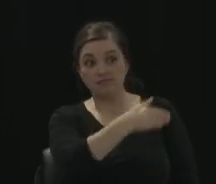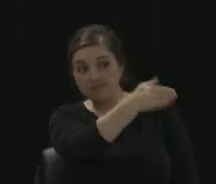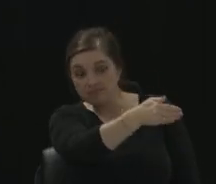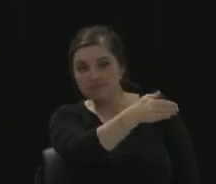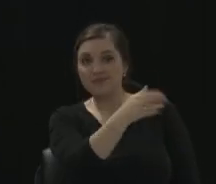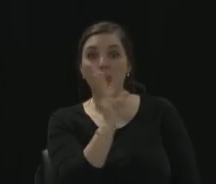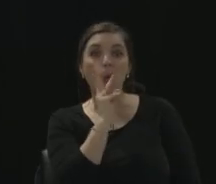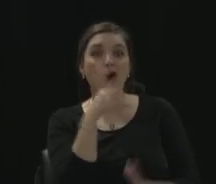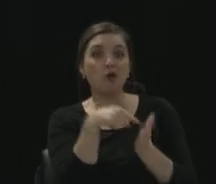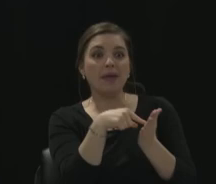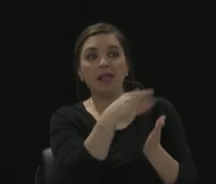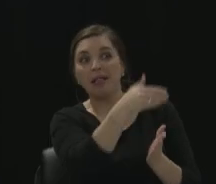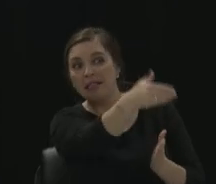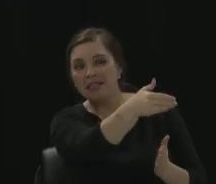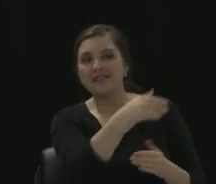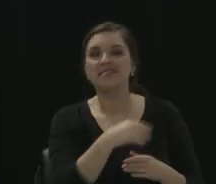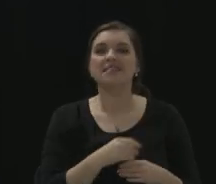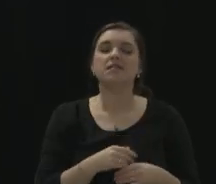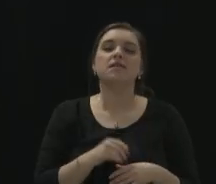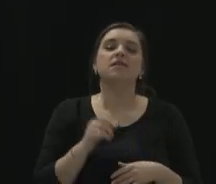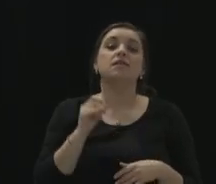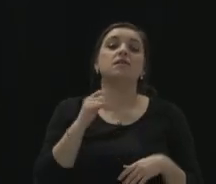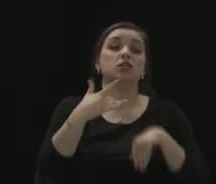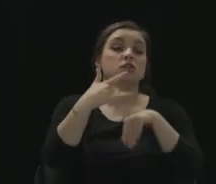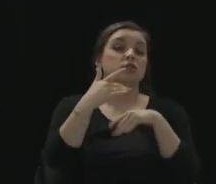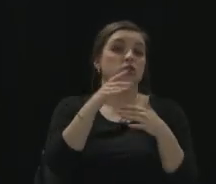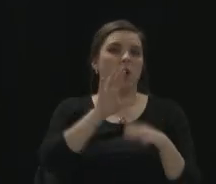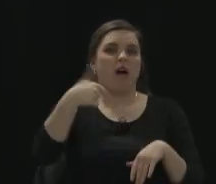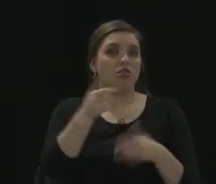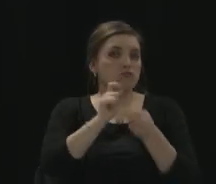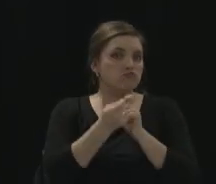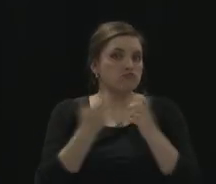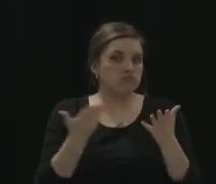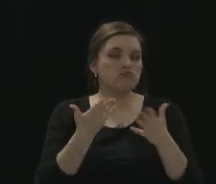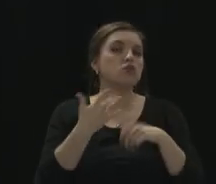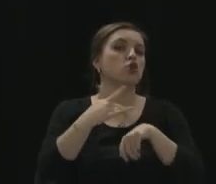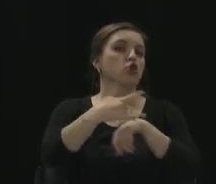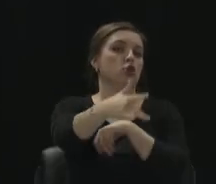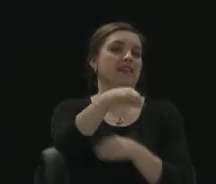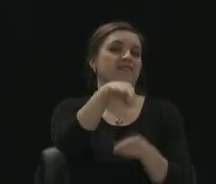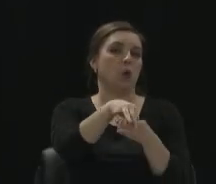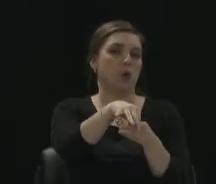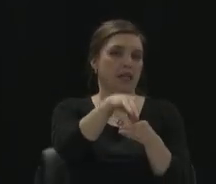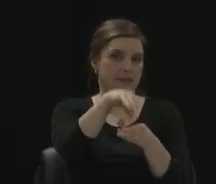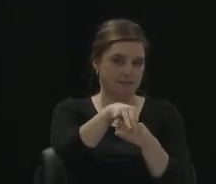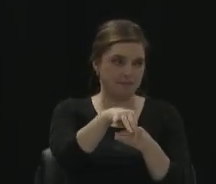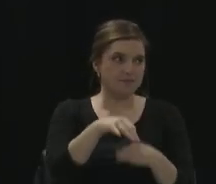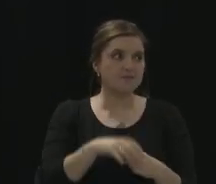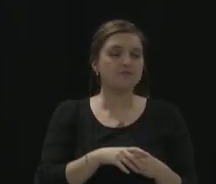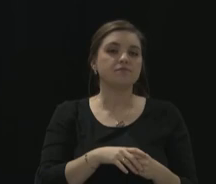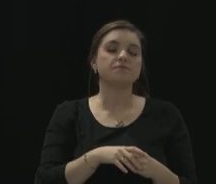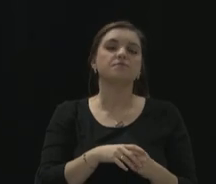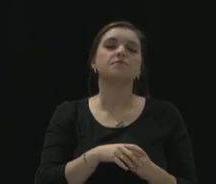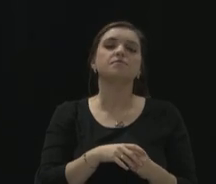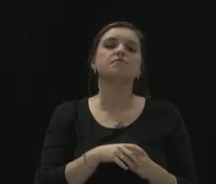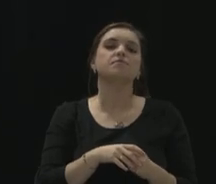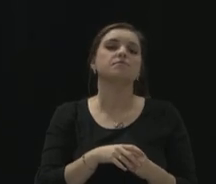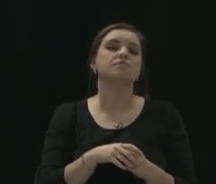voting, there has been some change in early voting hours. Right now, the Secretary has indicated